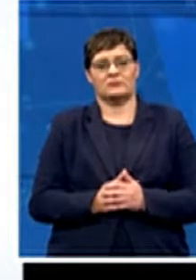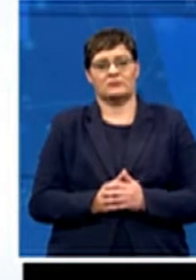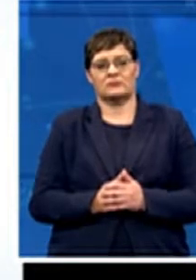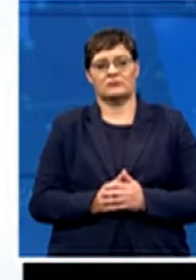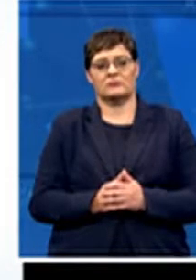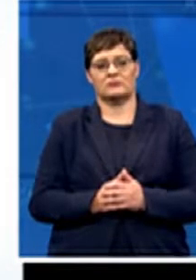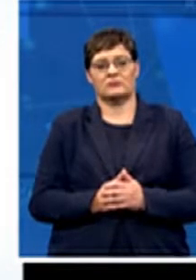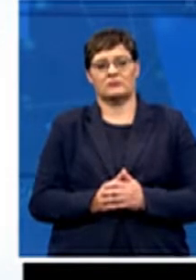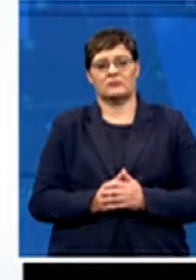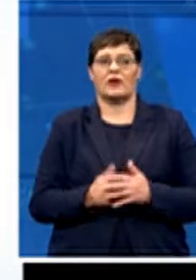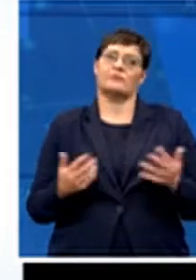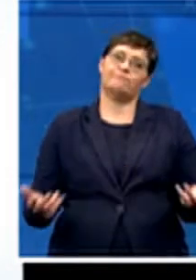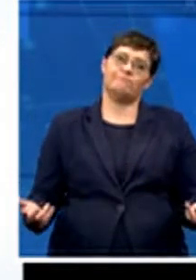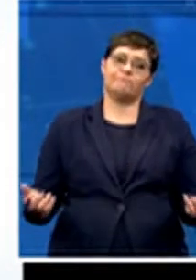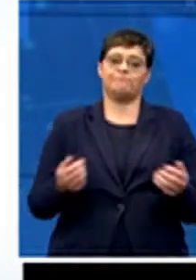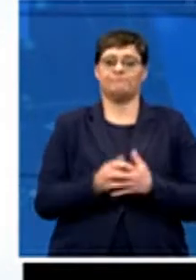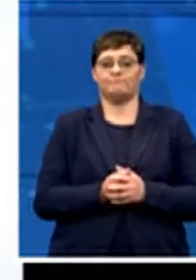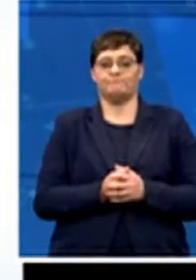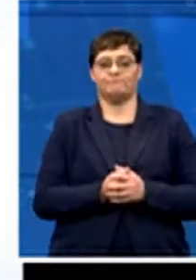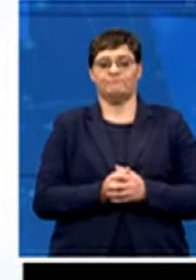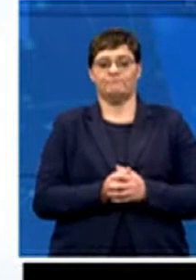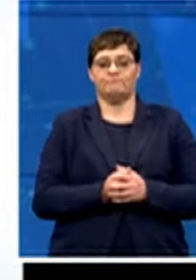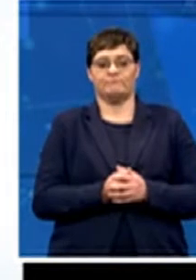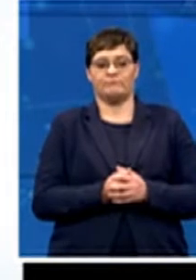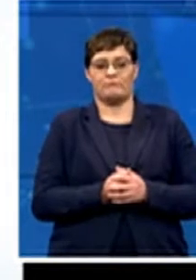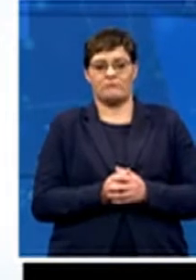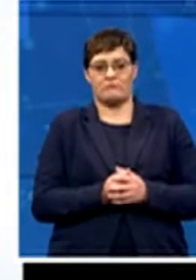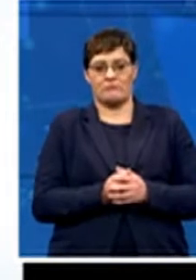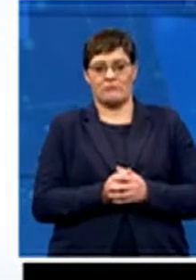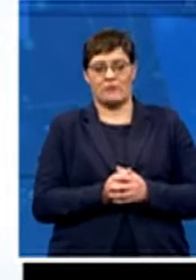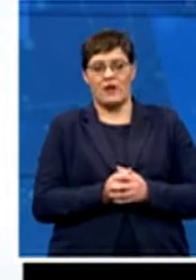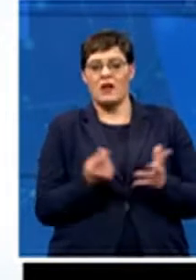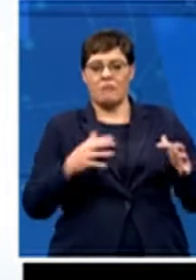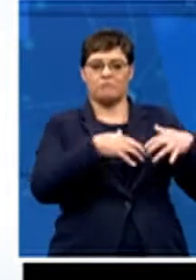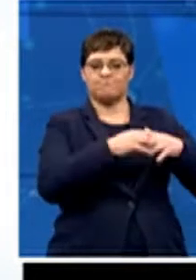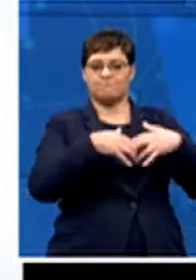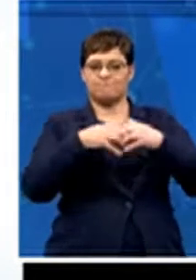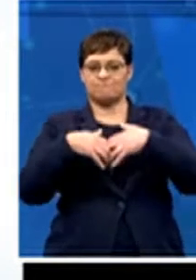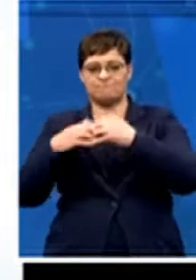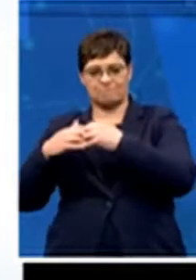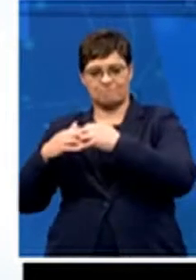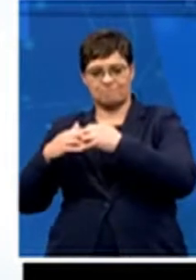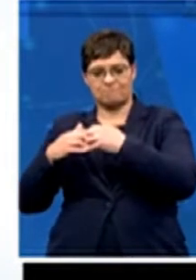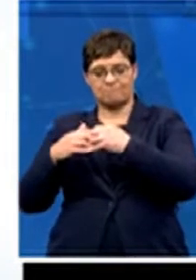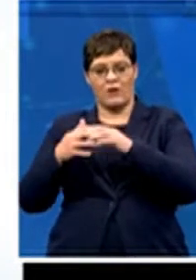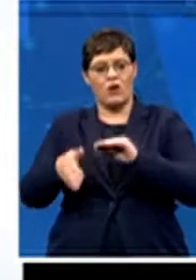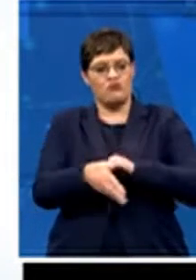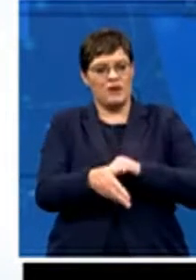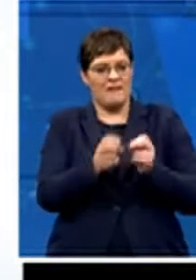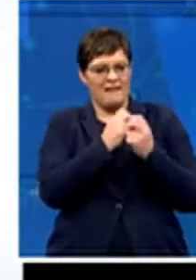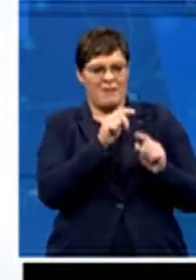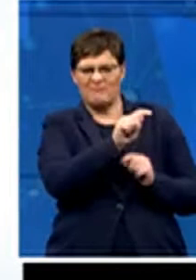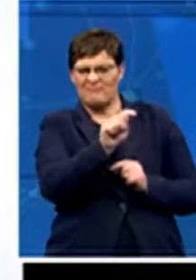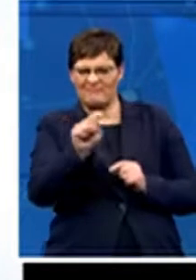there were a number of franchises that the players talked about and with the senior